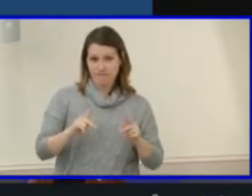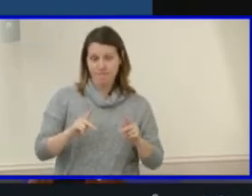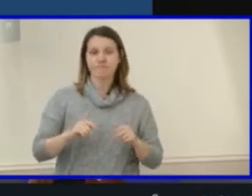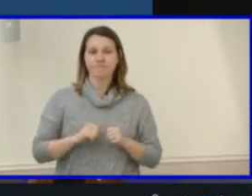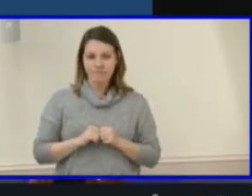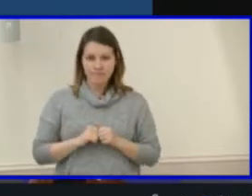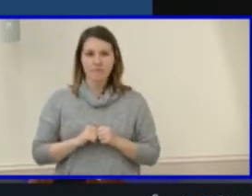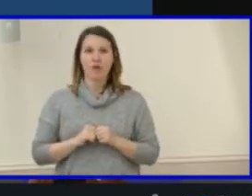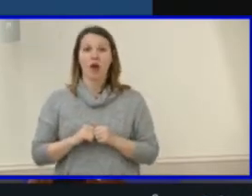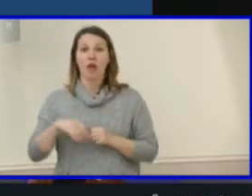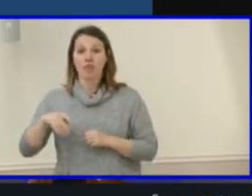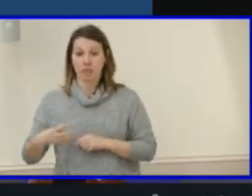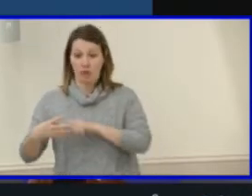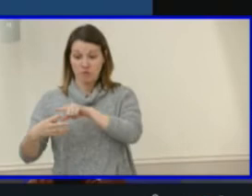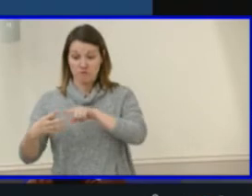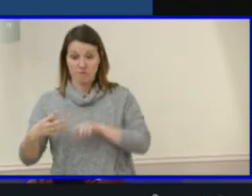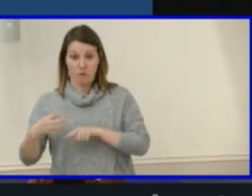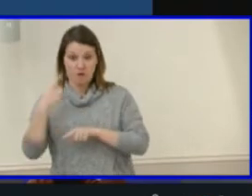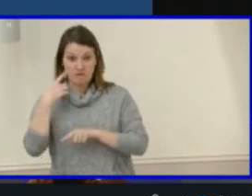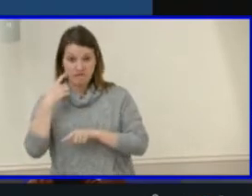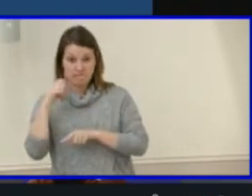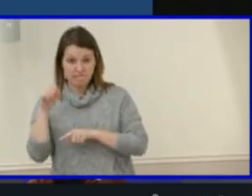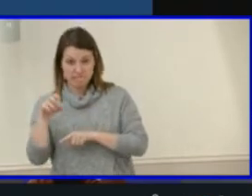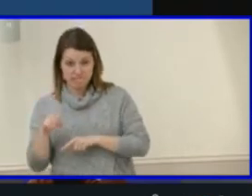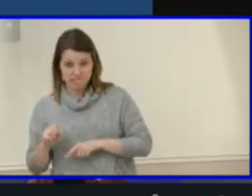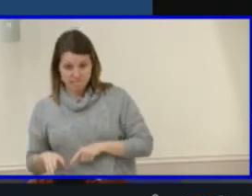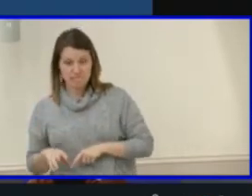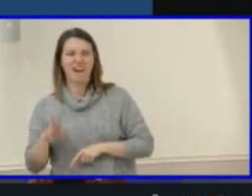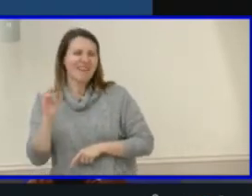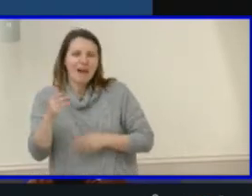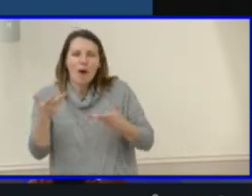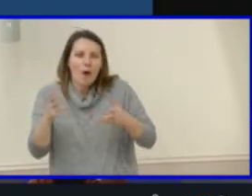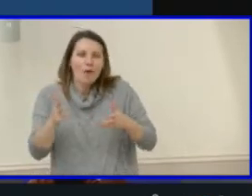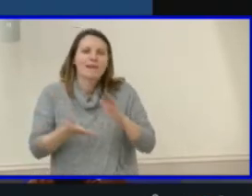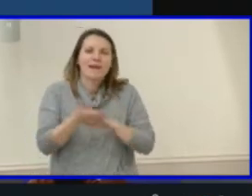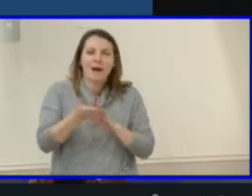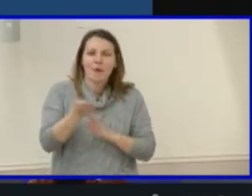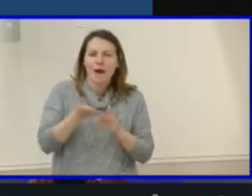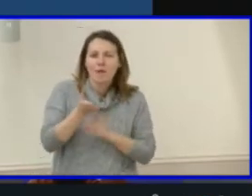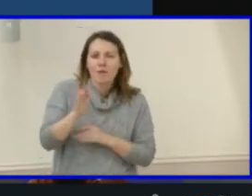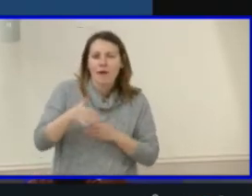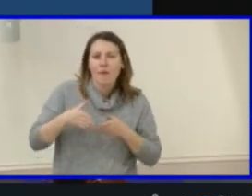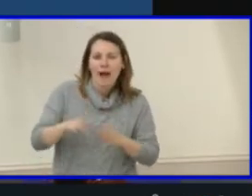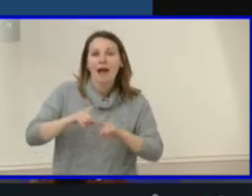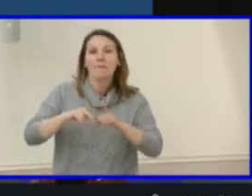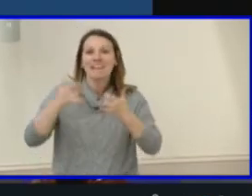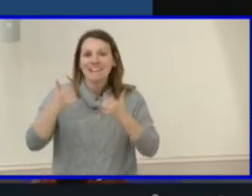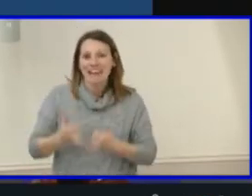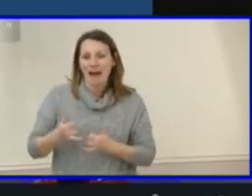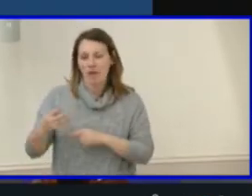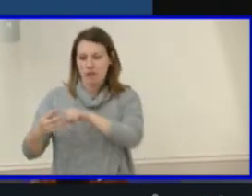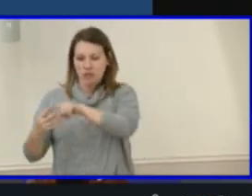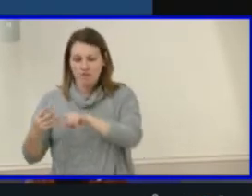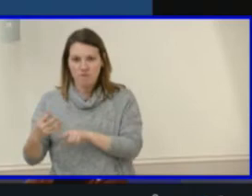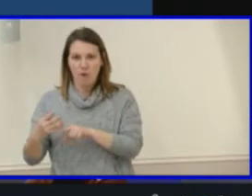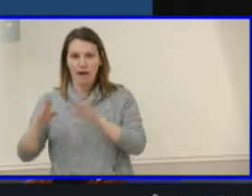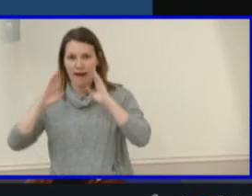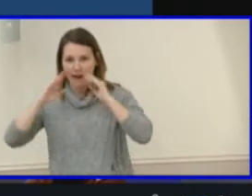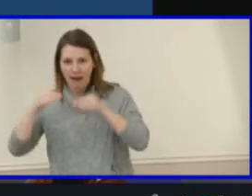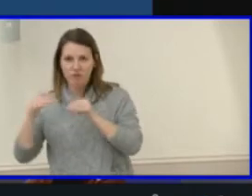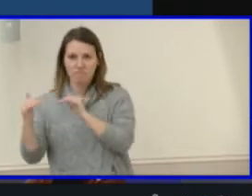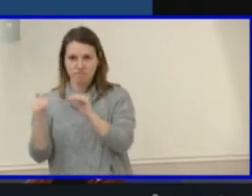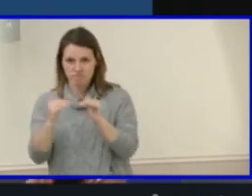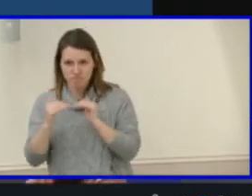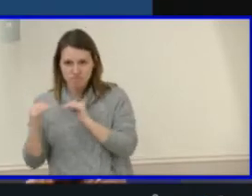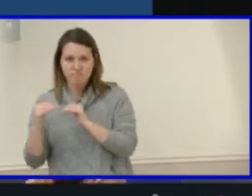areas have already been the lens through which we operate, but now we are explicitly aligning these areas of focus throughout